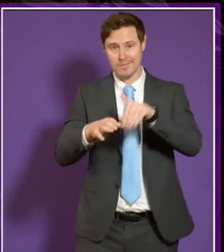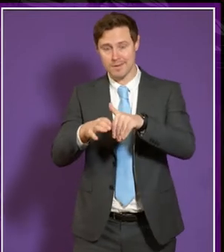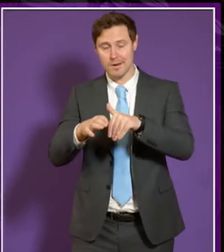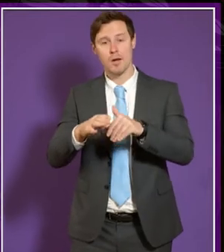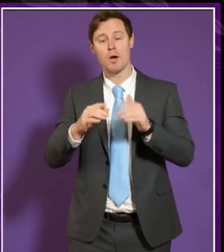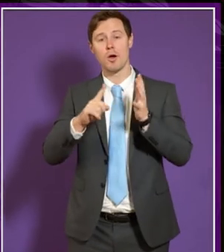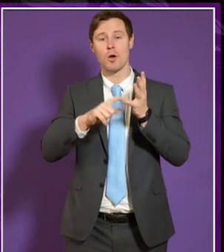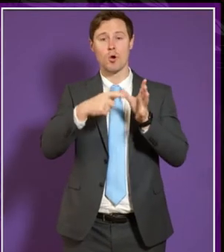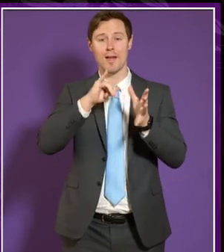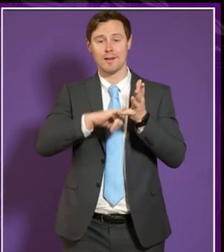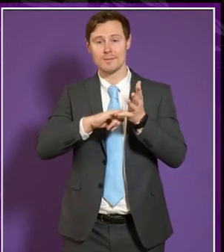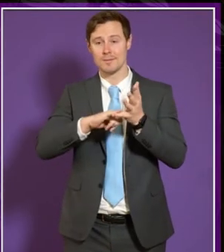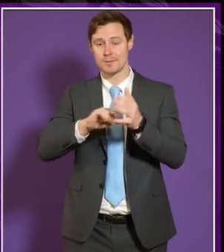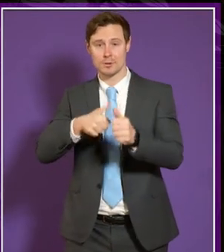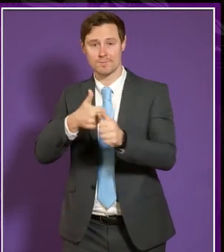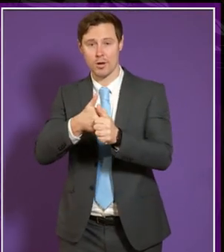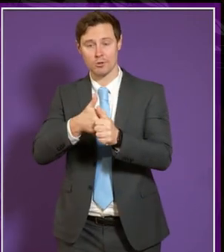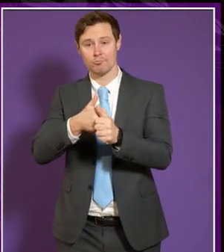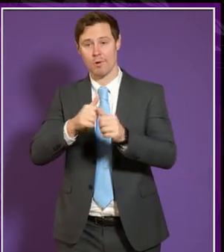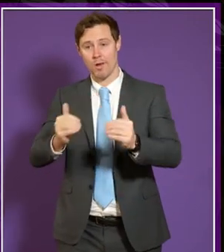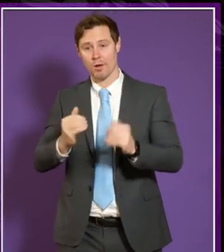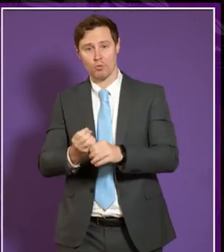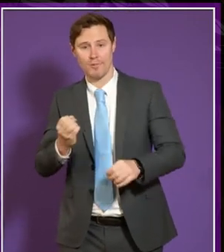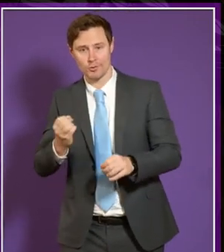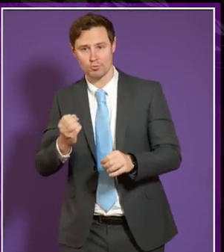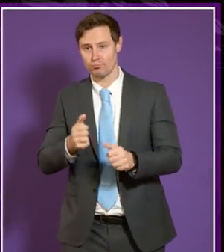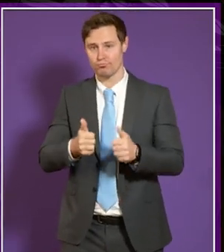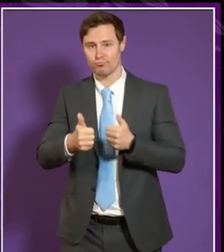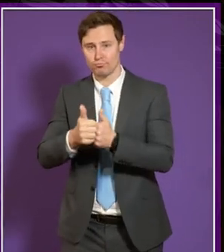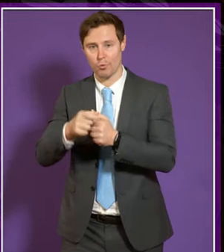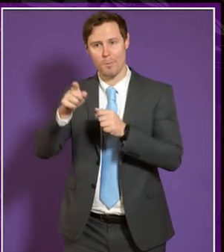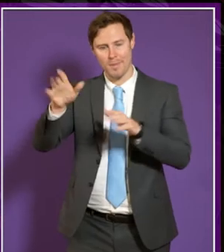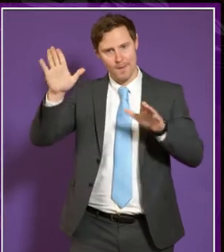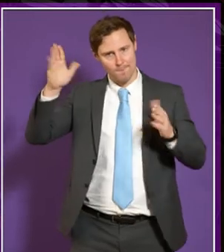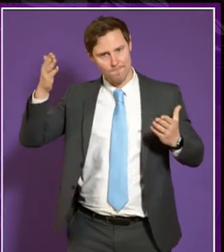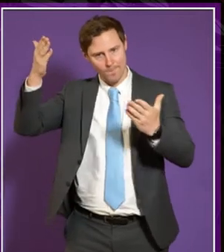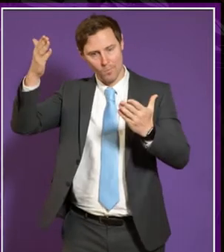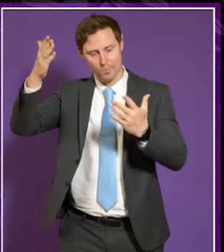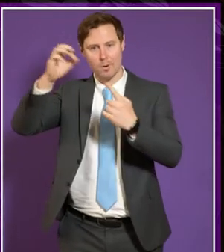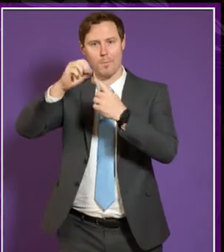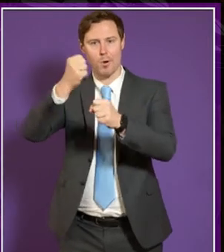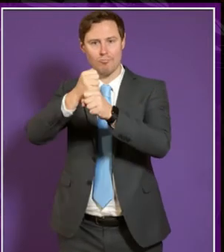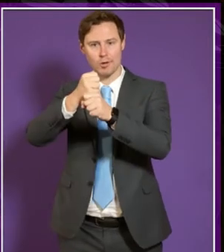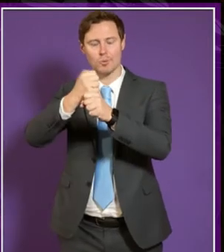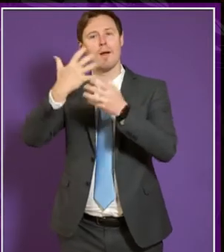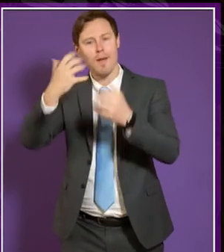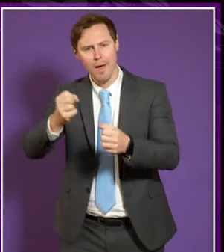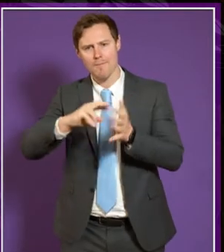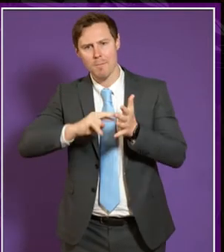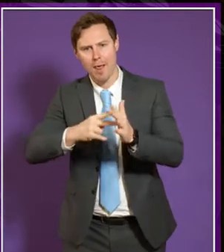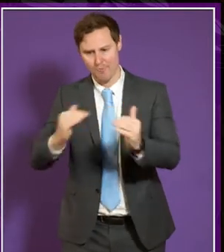And we had a meeting two weeks ago down in Cheltenham. And yes, they have focused on postgraduate and they do have initiatives for undergraduate.